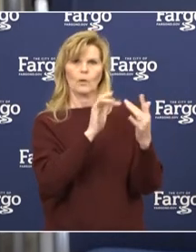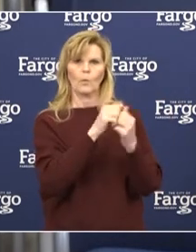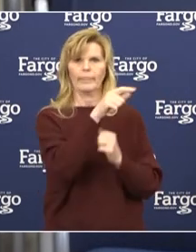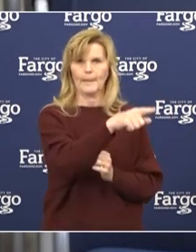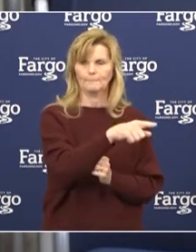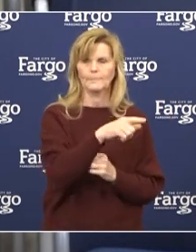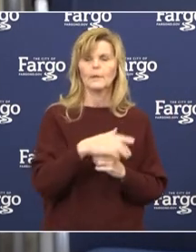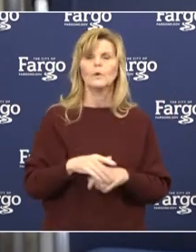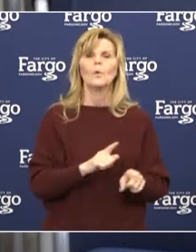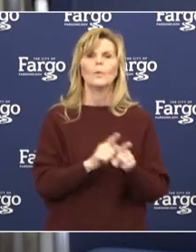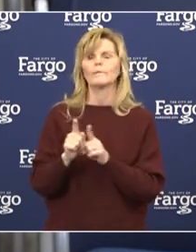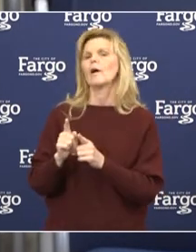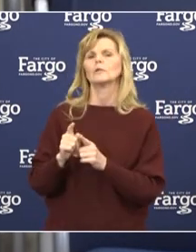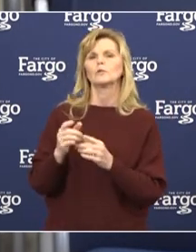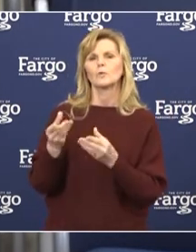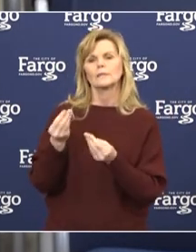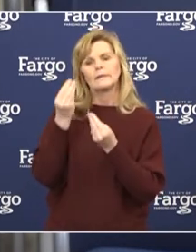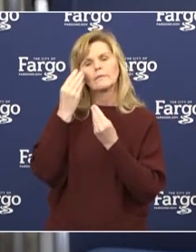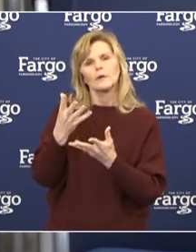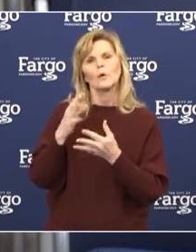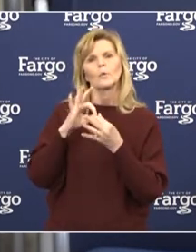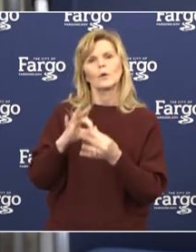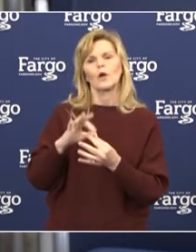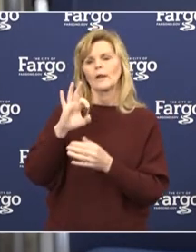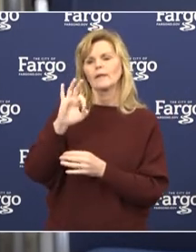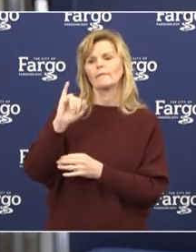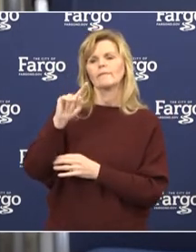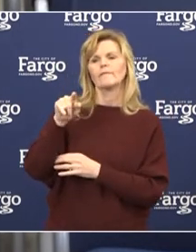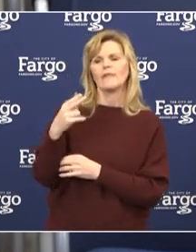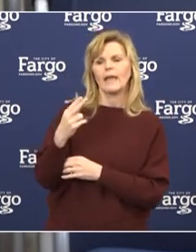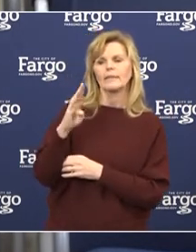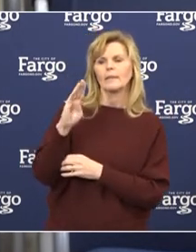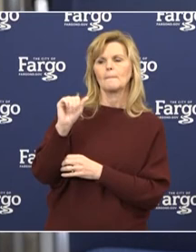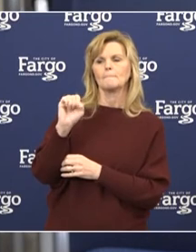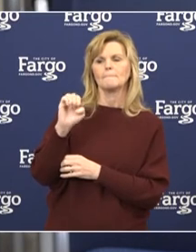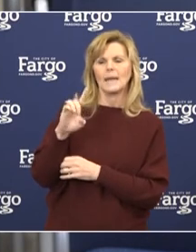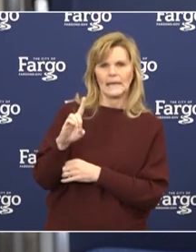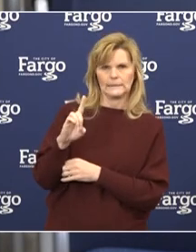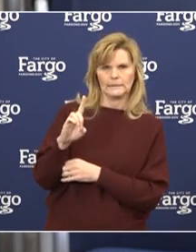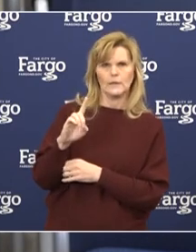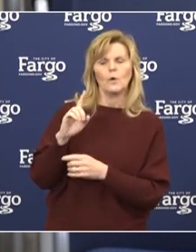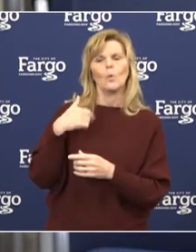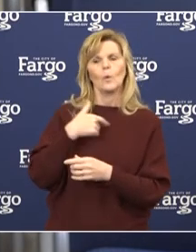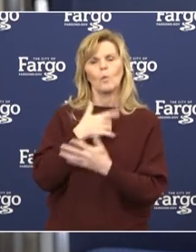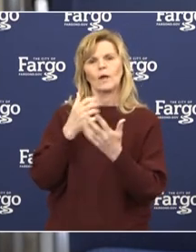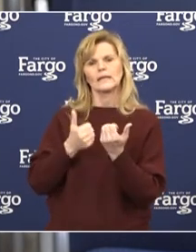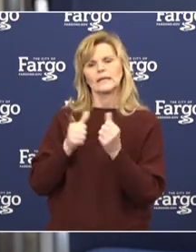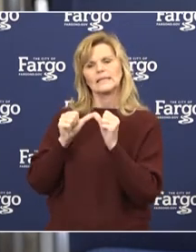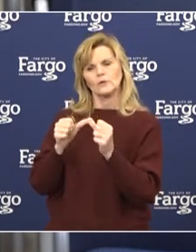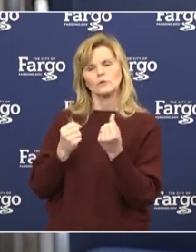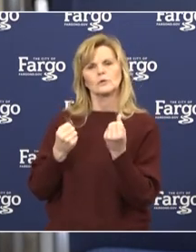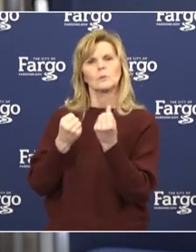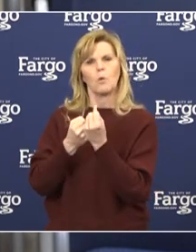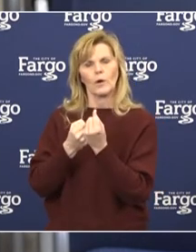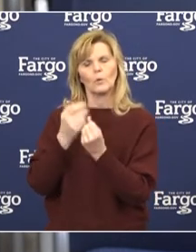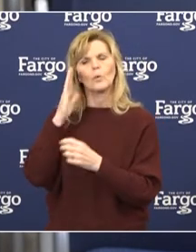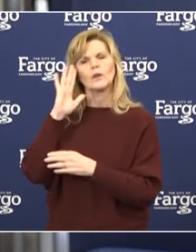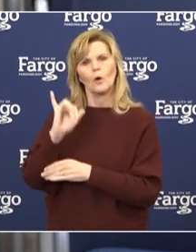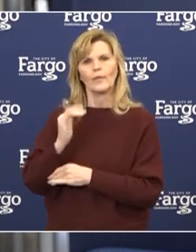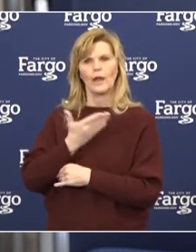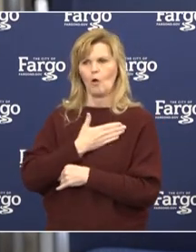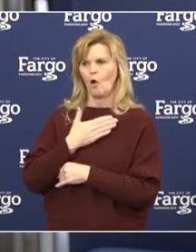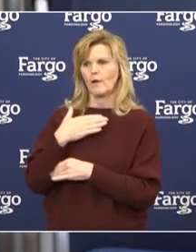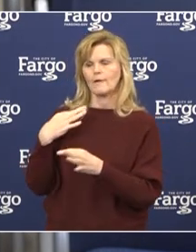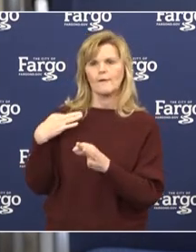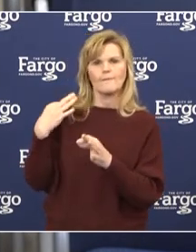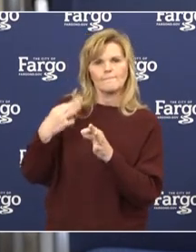received additional guidance about faith-based communities to support that social distancing. We know the comfort and support of our faith